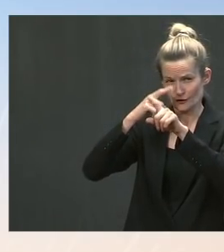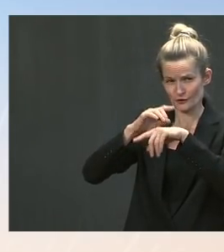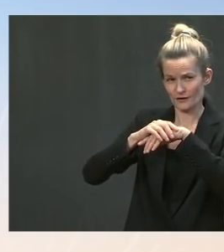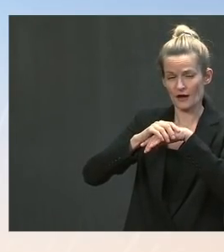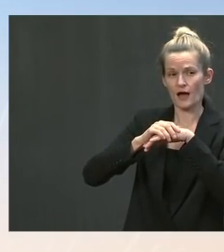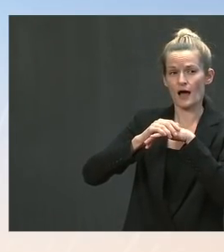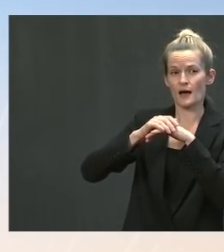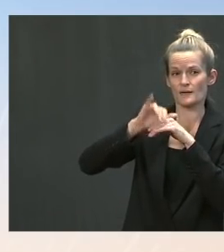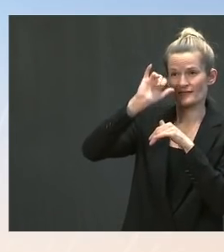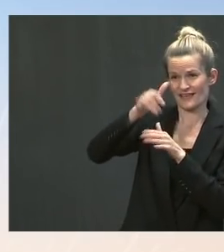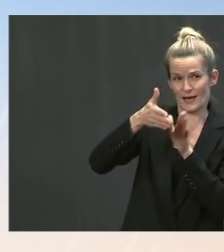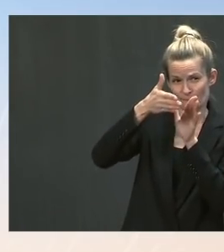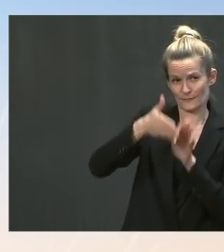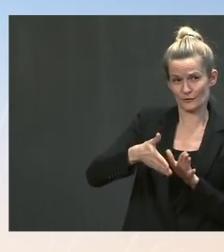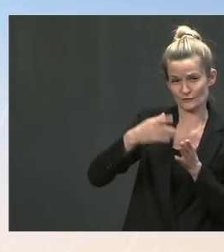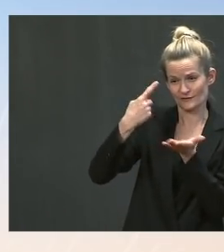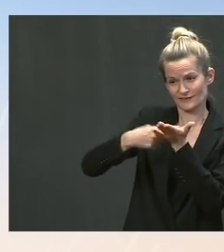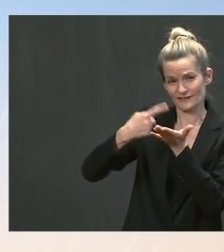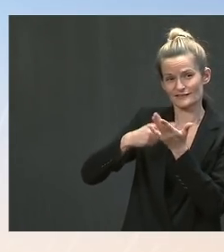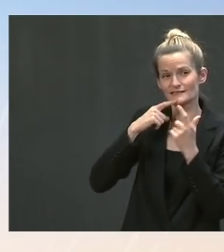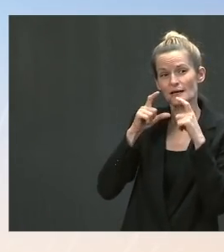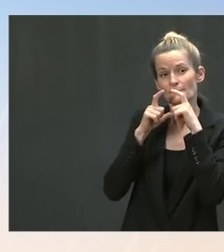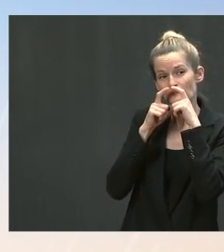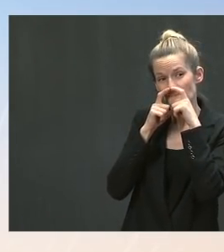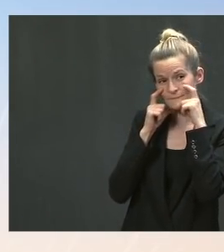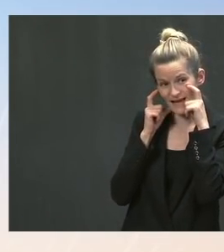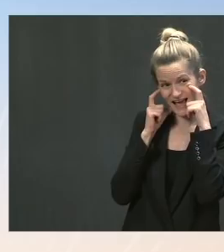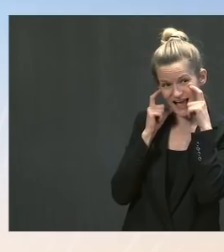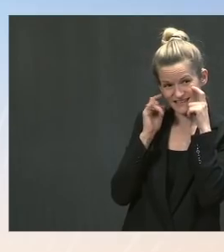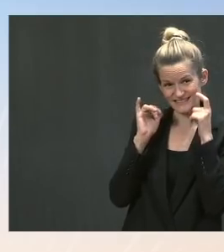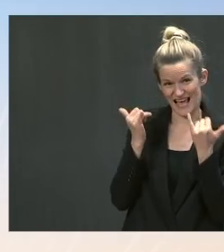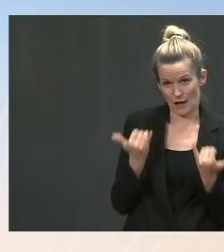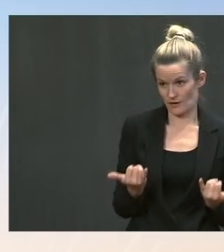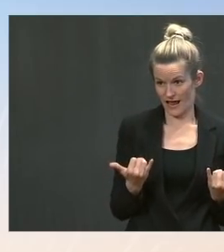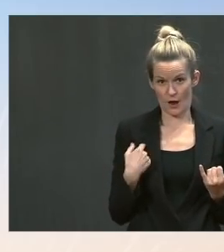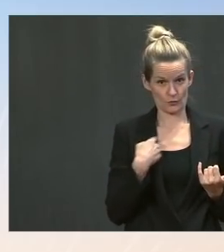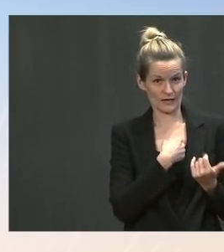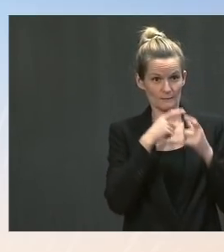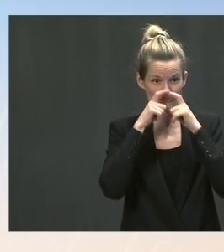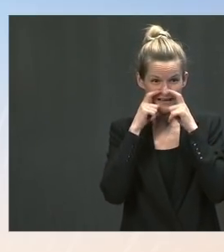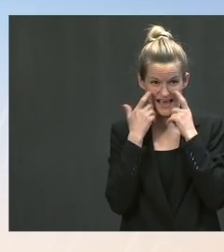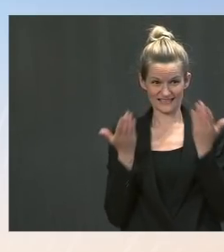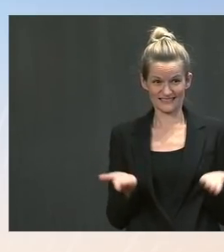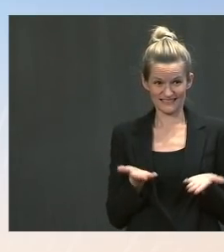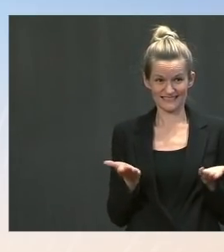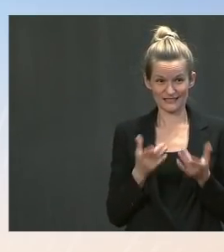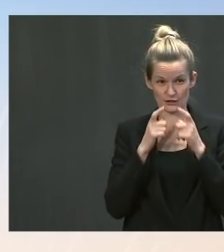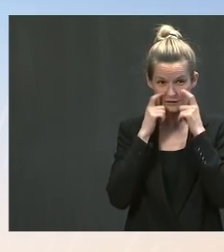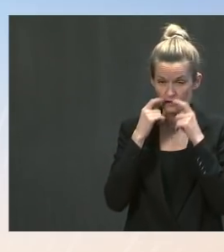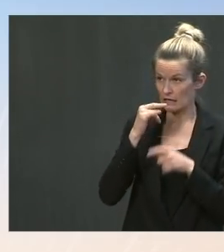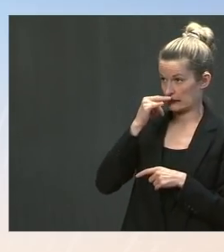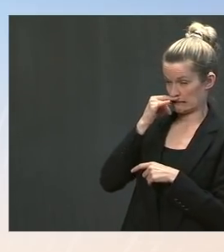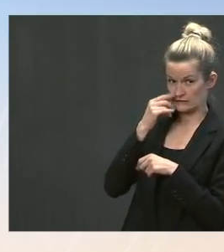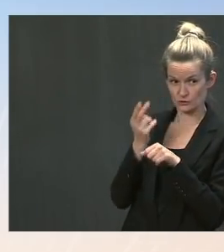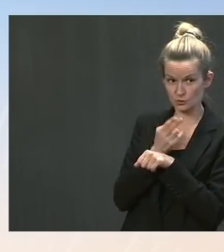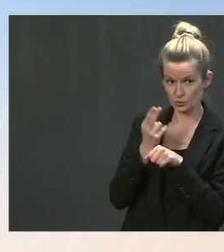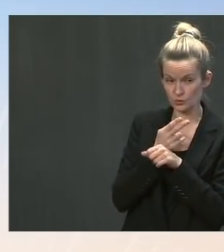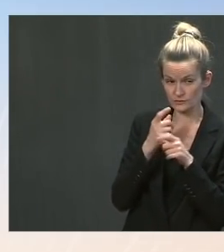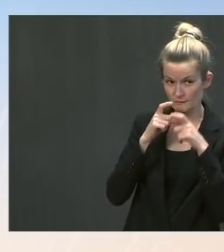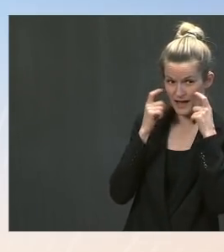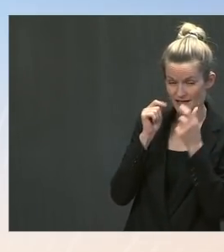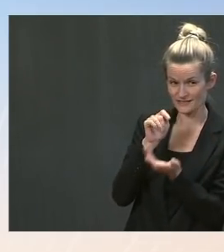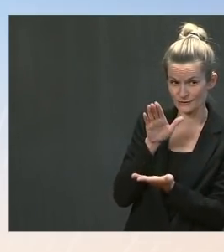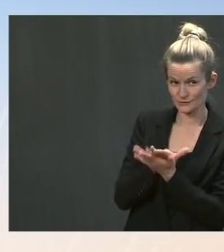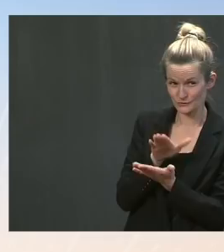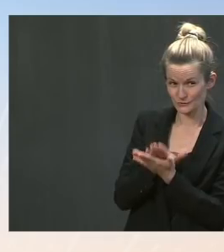specifically the cloth mask like so many of us are wearing here and what the kids are wearing in school. Right. Largely. He said that